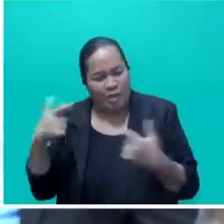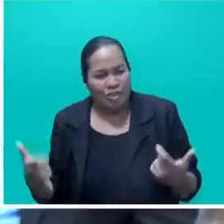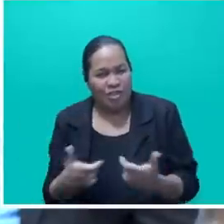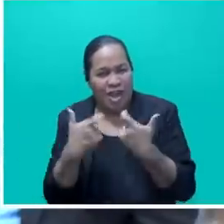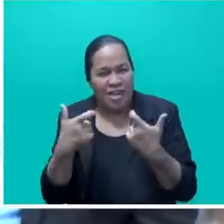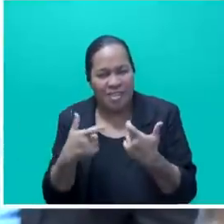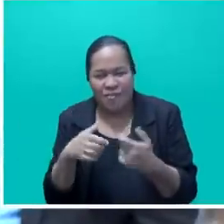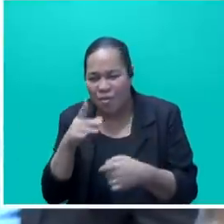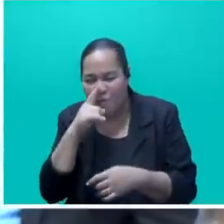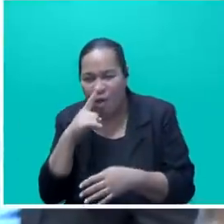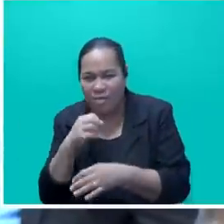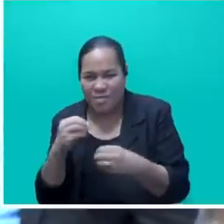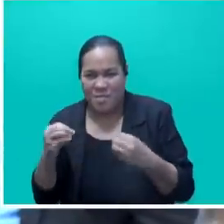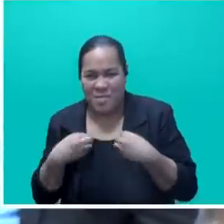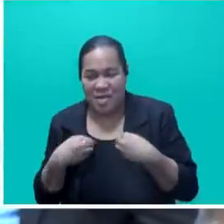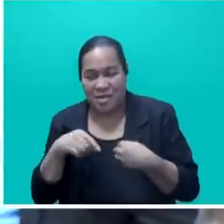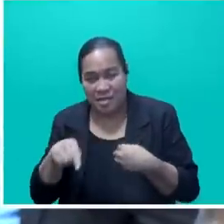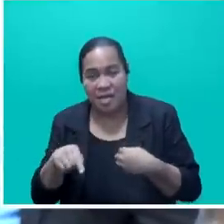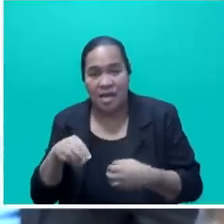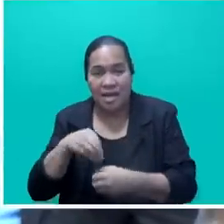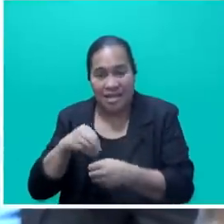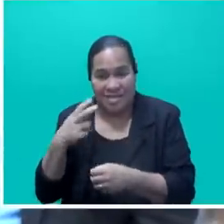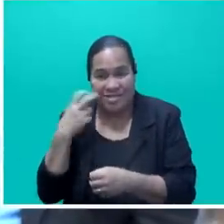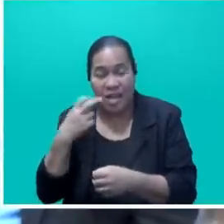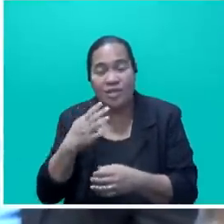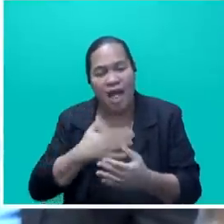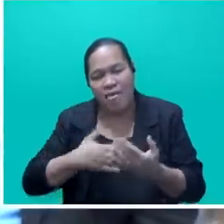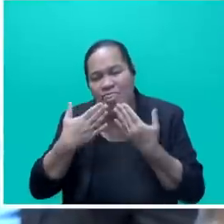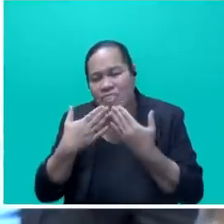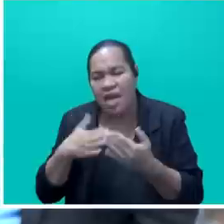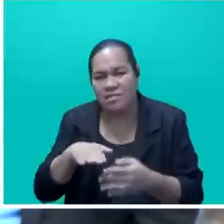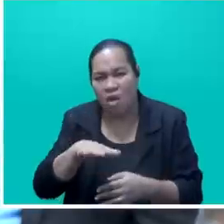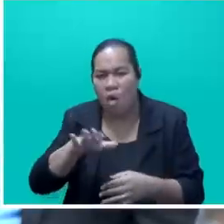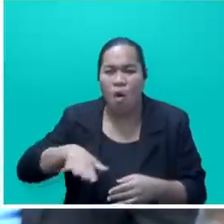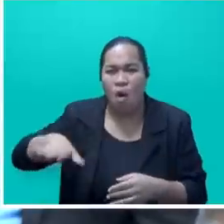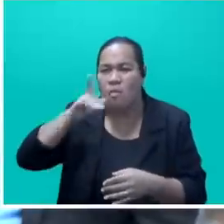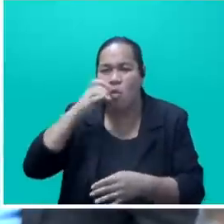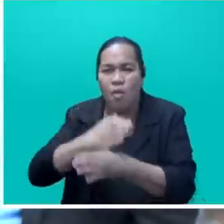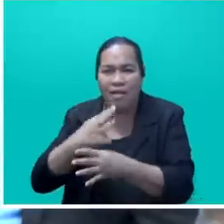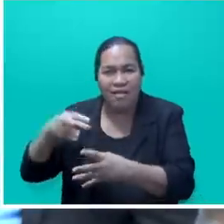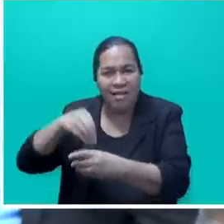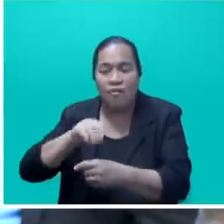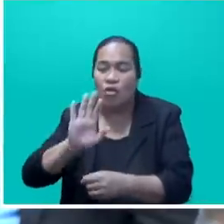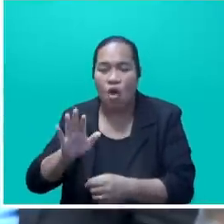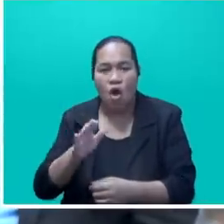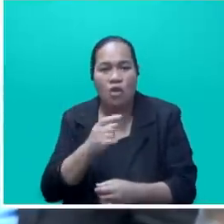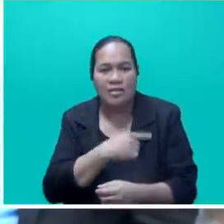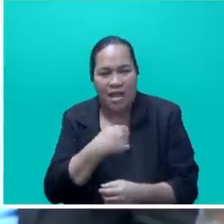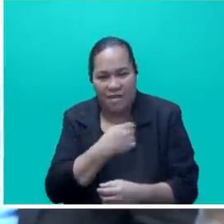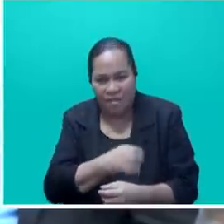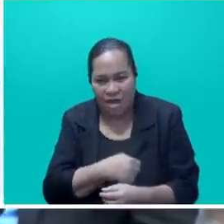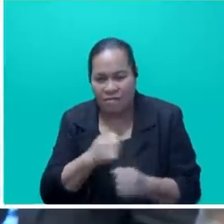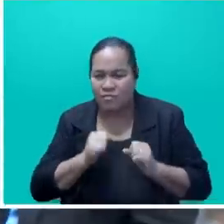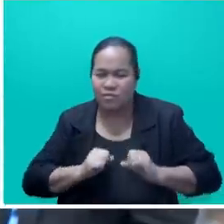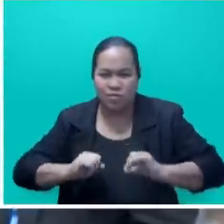operators. So I take this opportunity to thank the industry for its sacrifices and the remarkable commitment in getting us through some